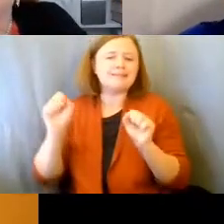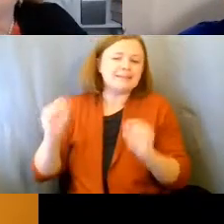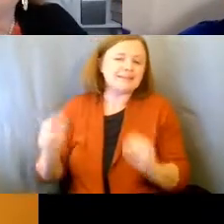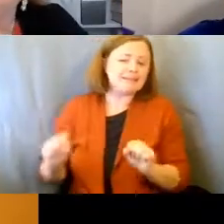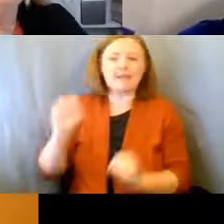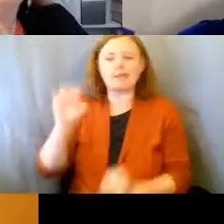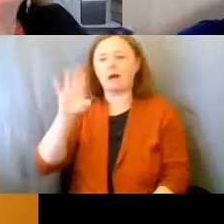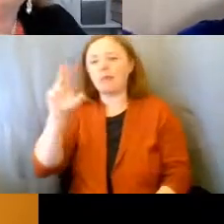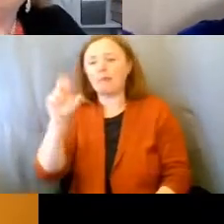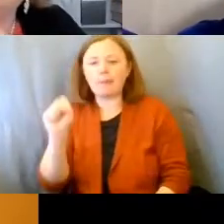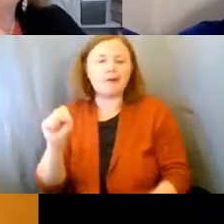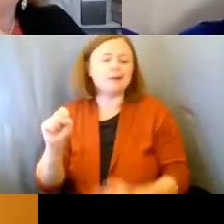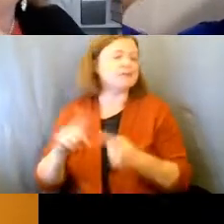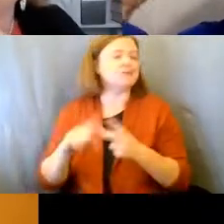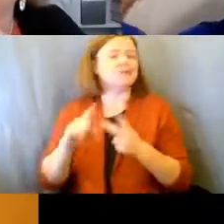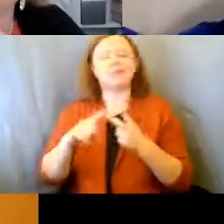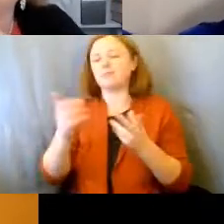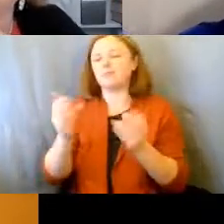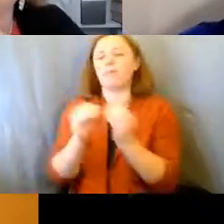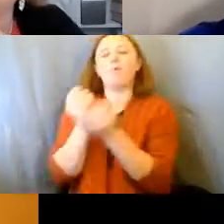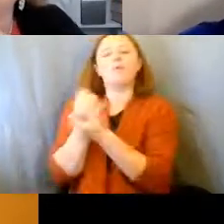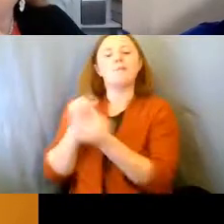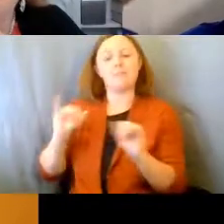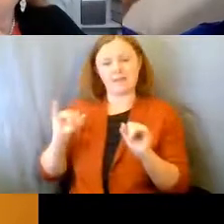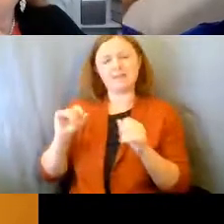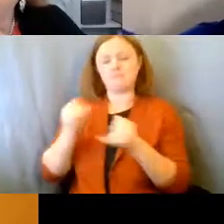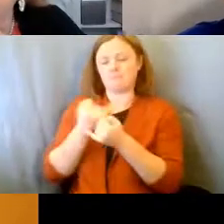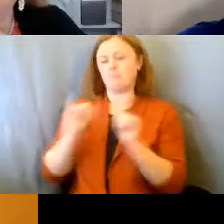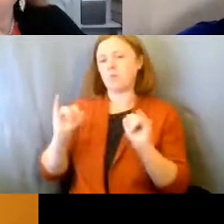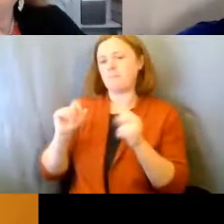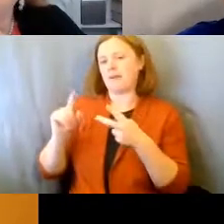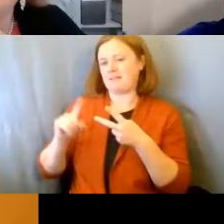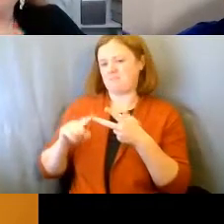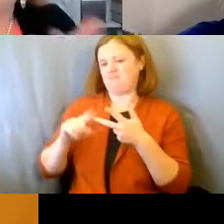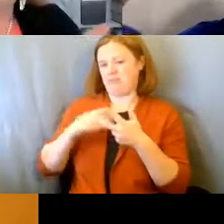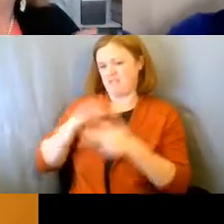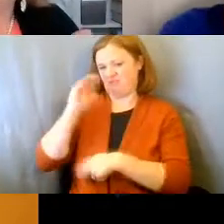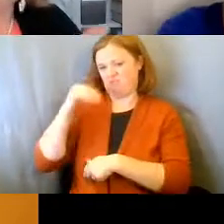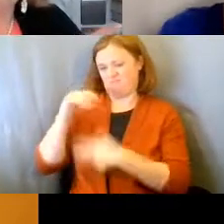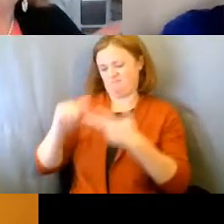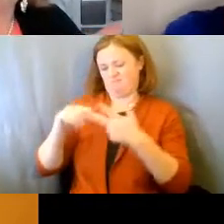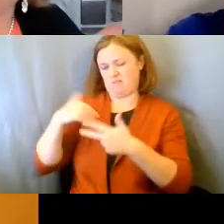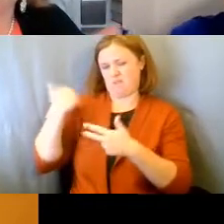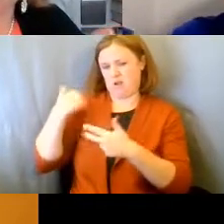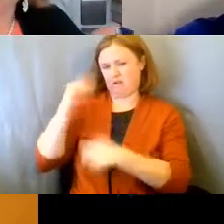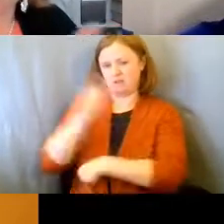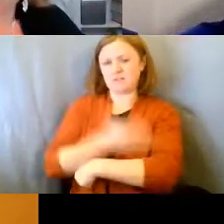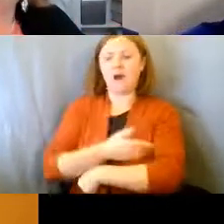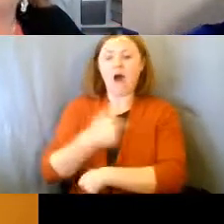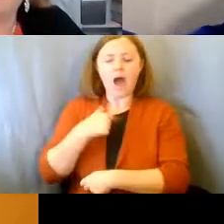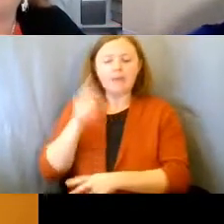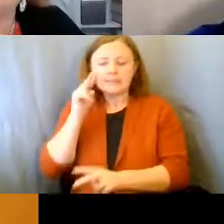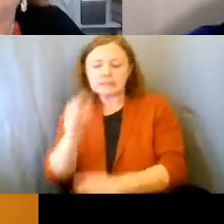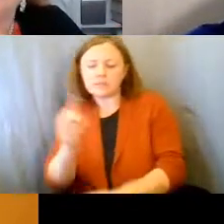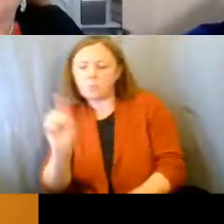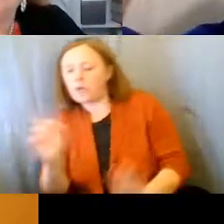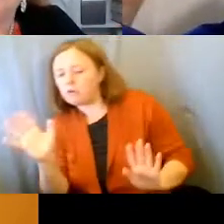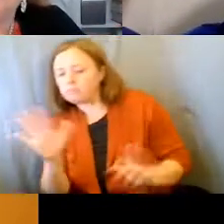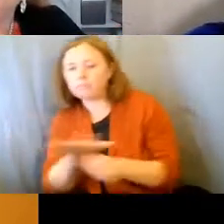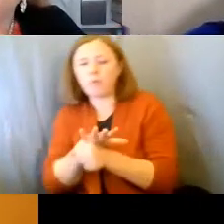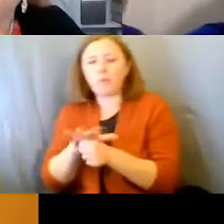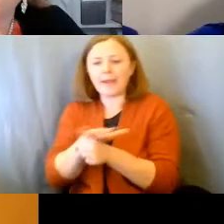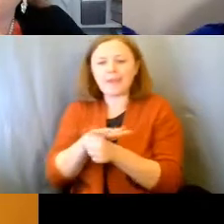bus, he can do a lot more things independently than Jesse. I can track and see where he's at.